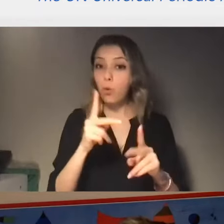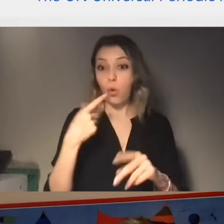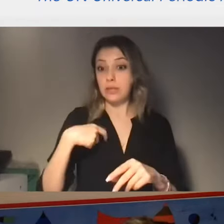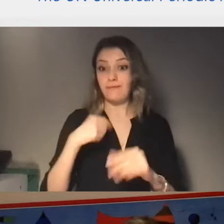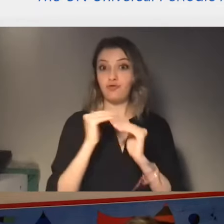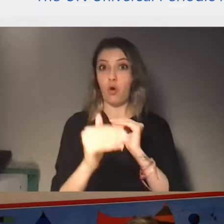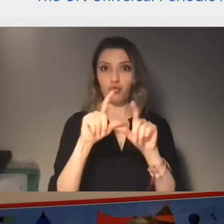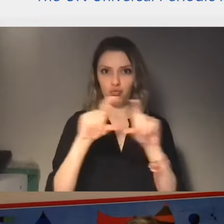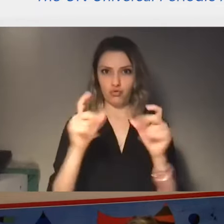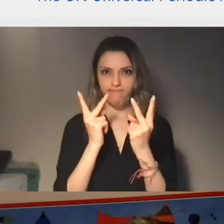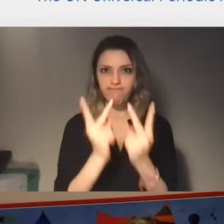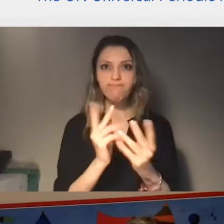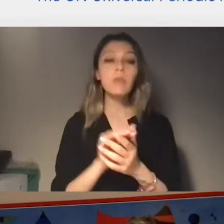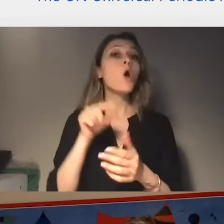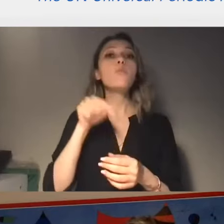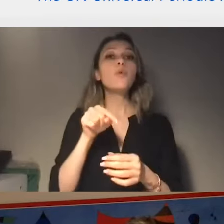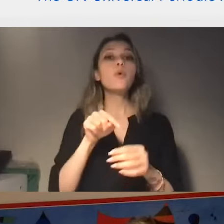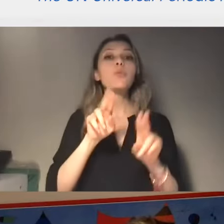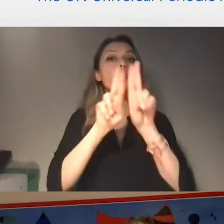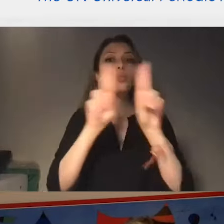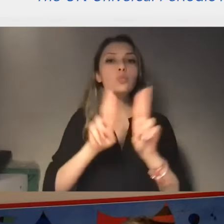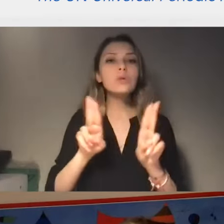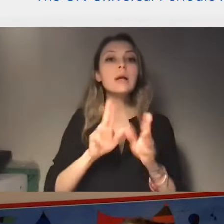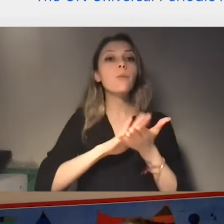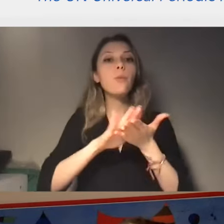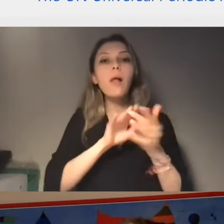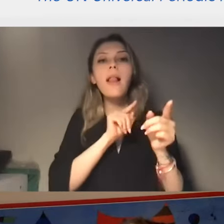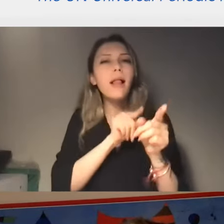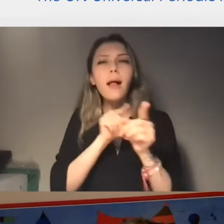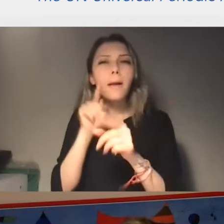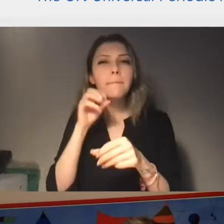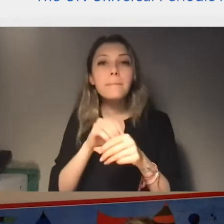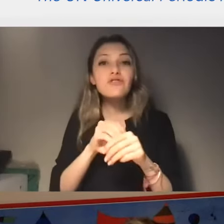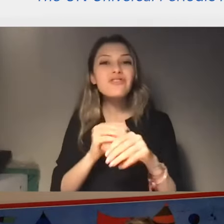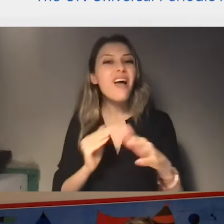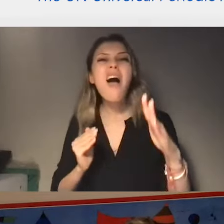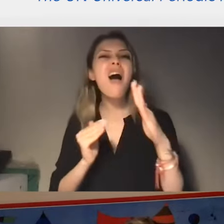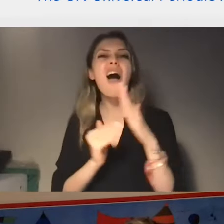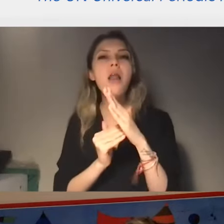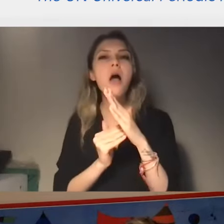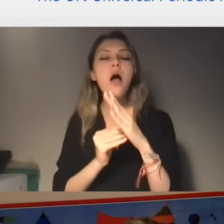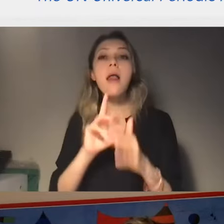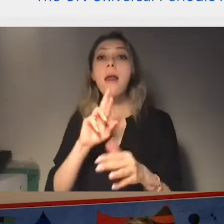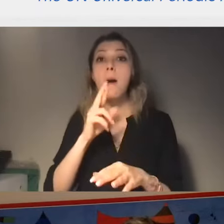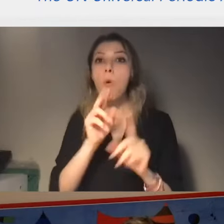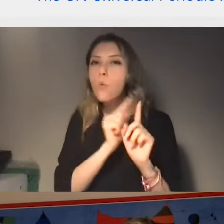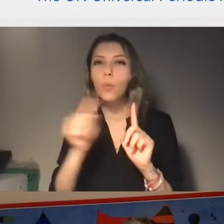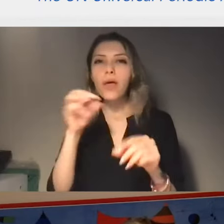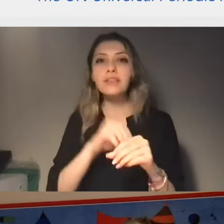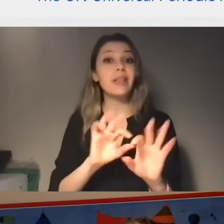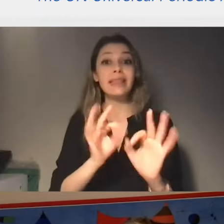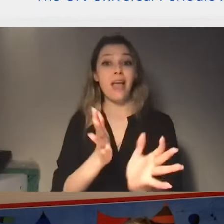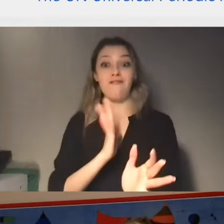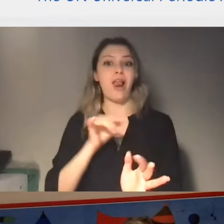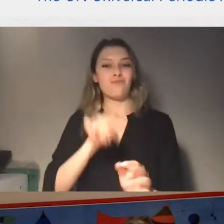UPI's program manager, Nicoletta Zappilina, Zappile, and Human Rights